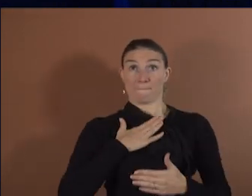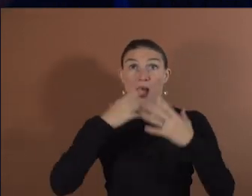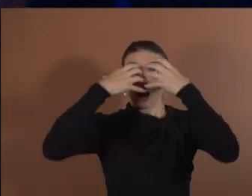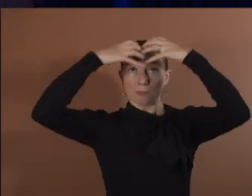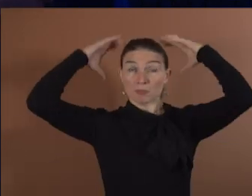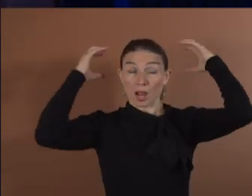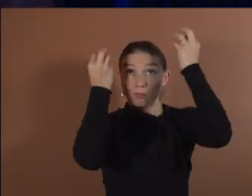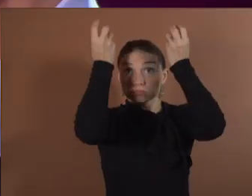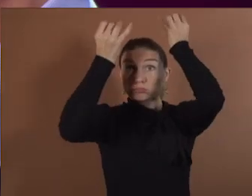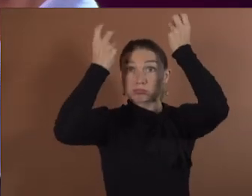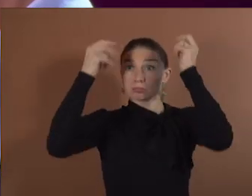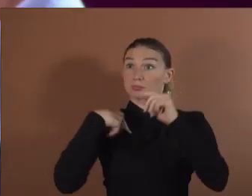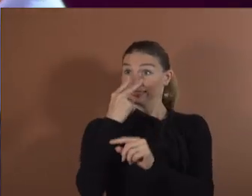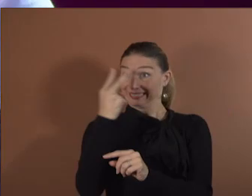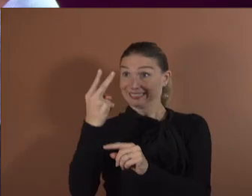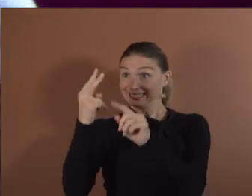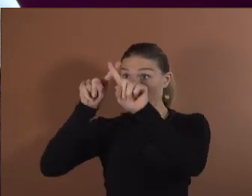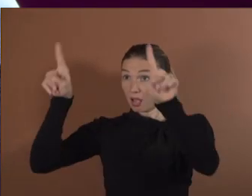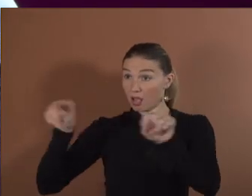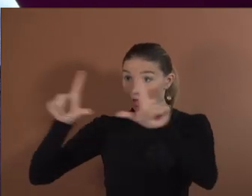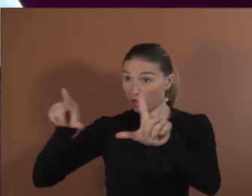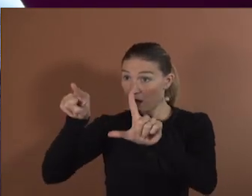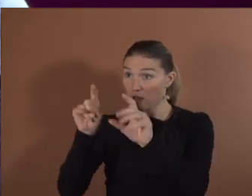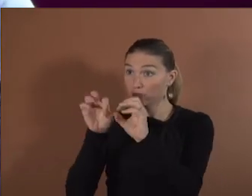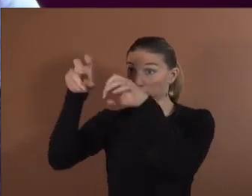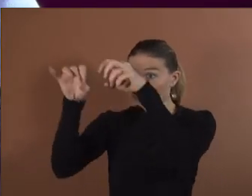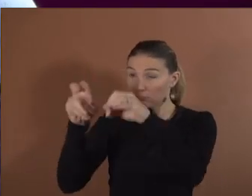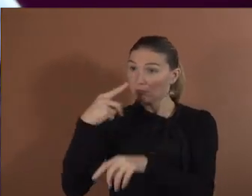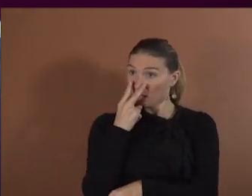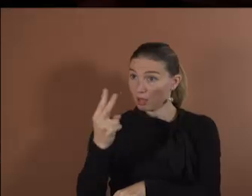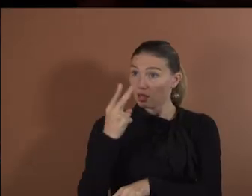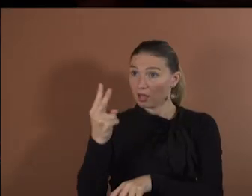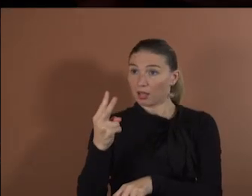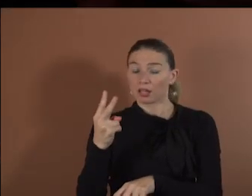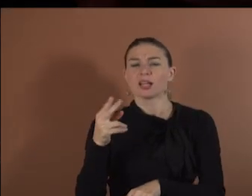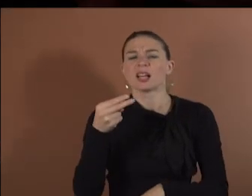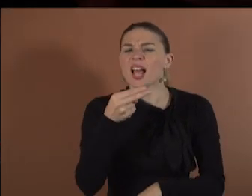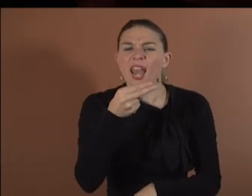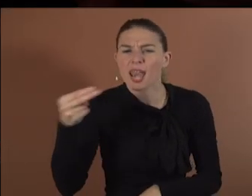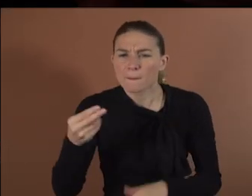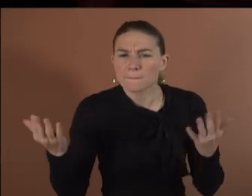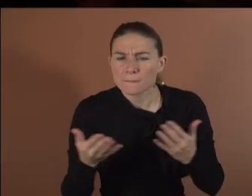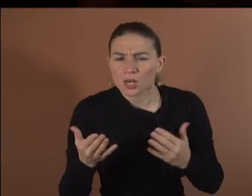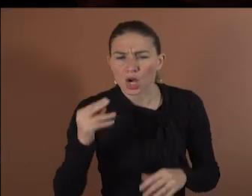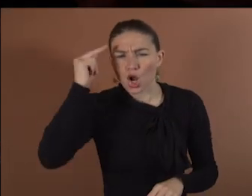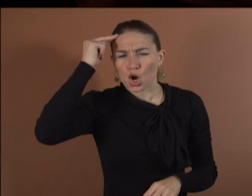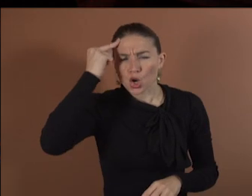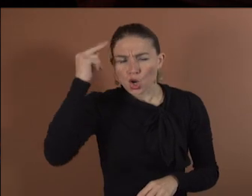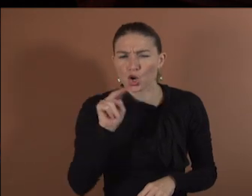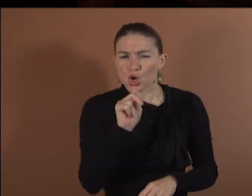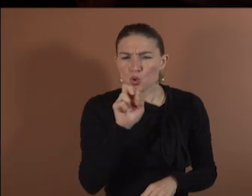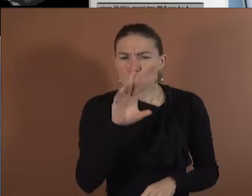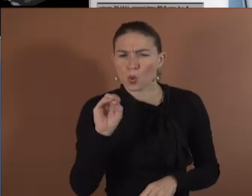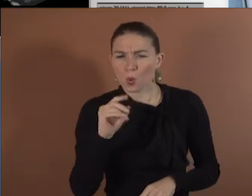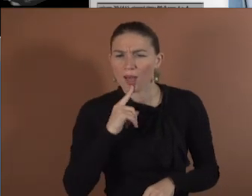In a few minutes I will describe you in detail how it works, and I will show you how we use this novel technique to treat